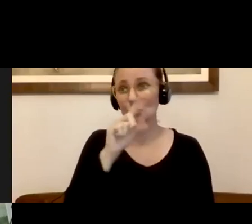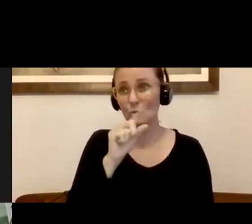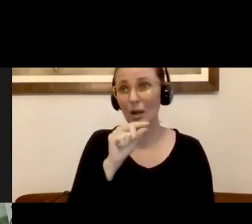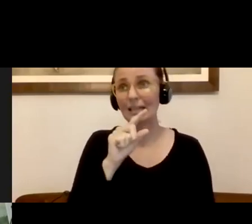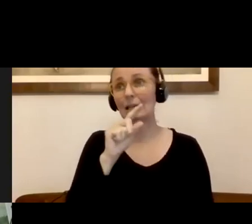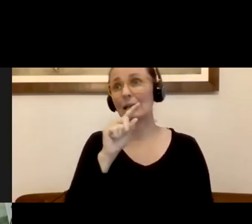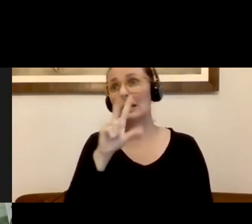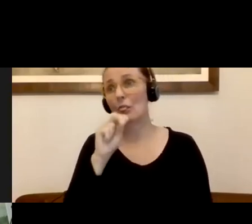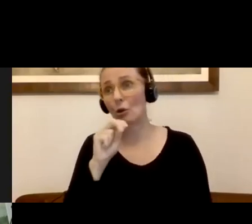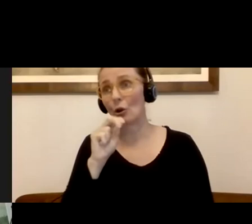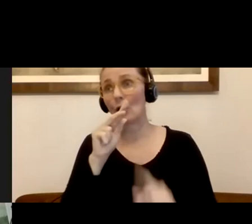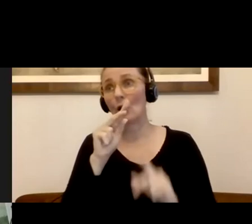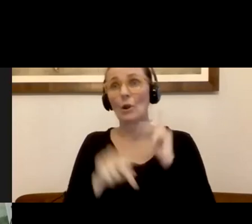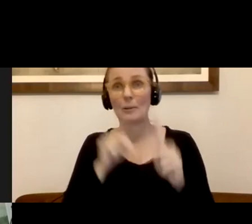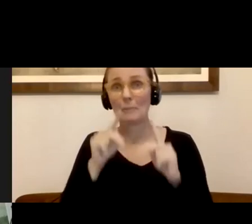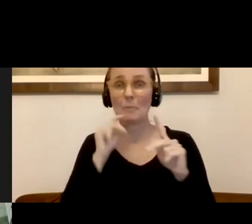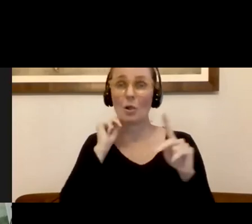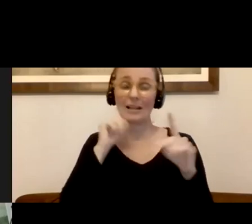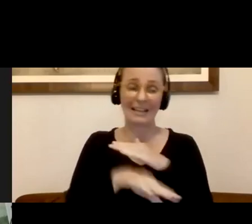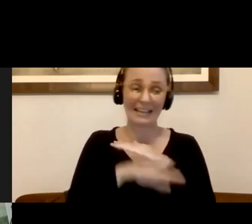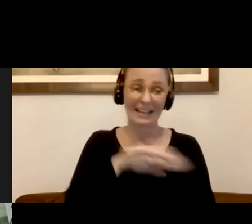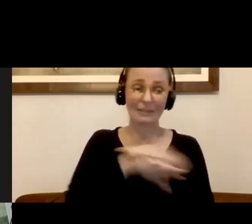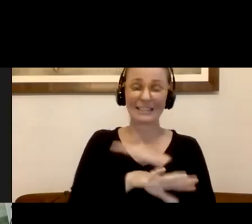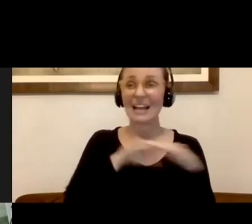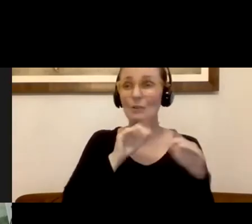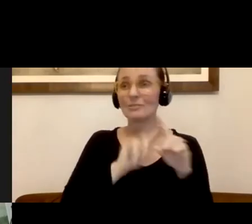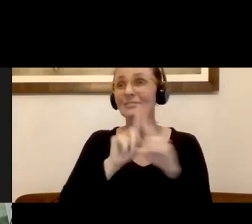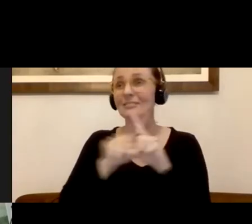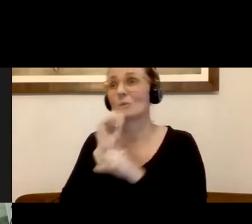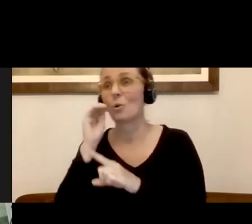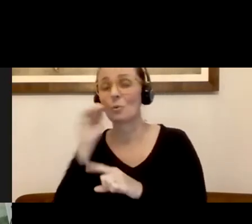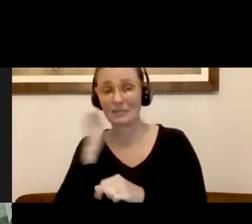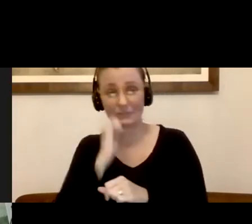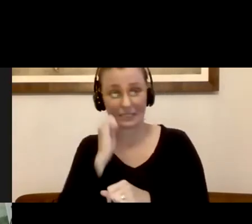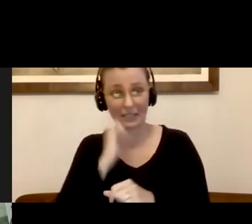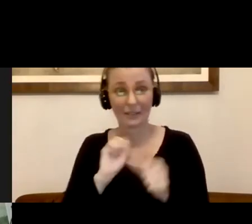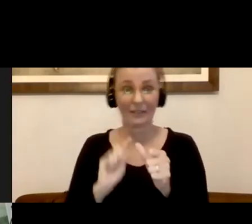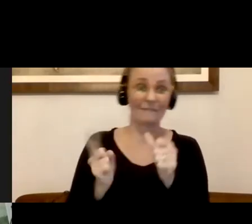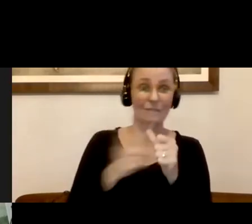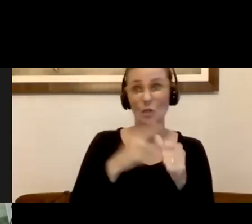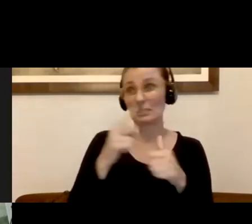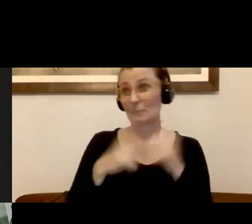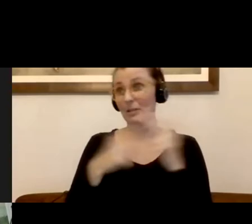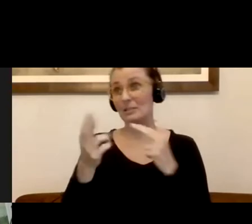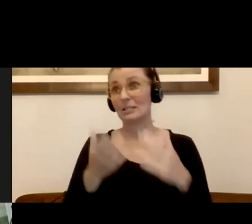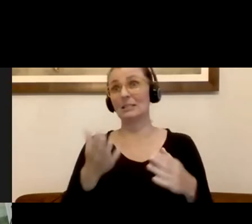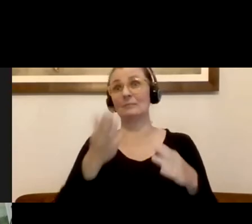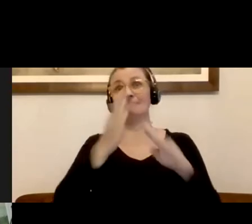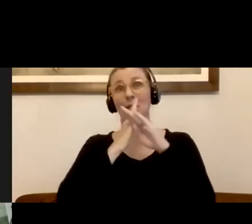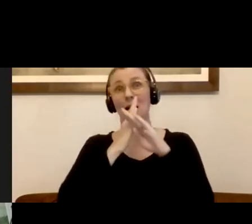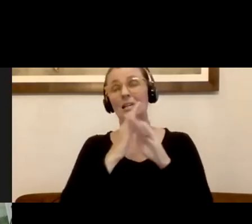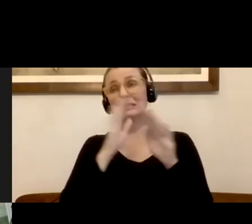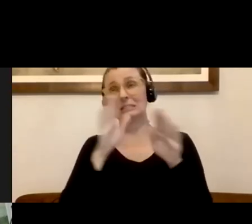from house to house to apartment departments. And once we had the first building quarantine, we felt that for your safety,